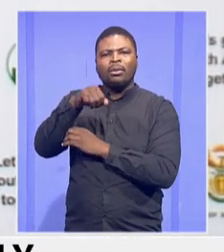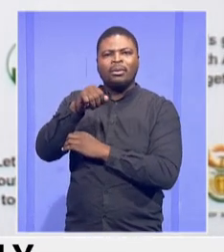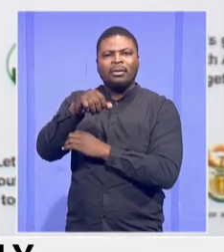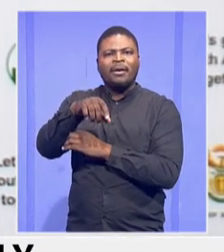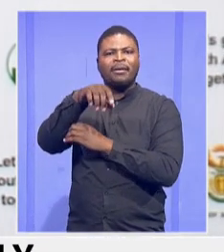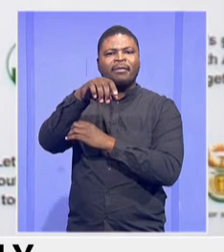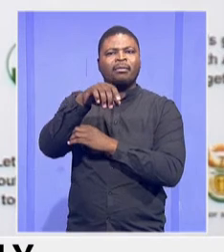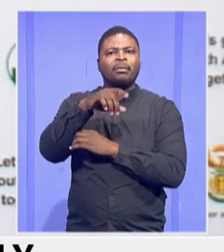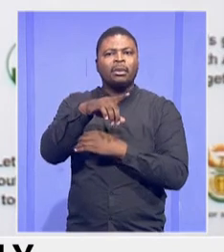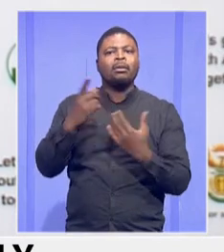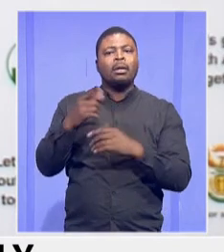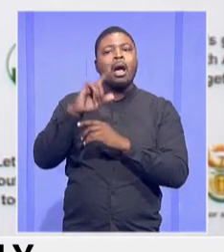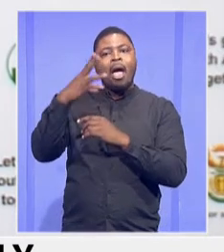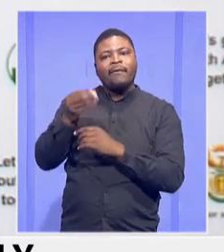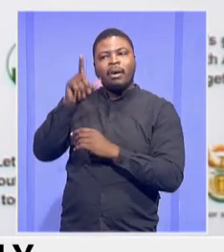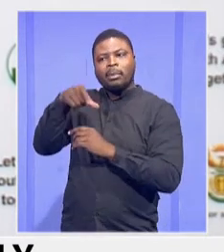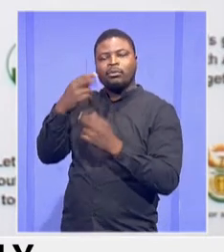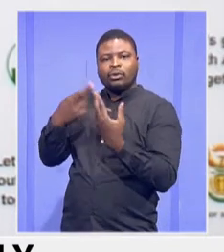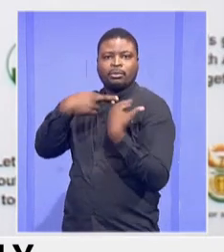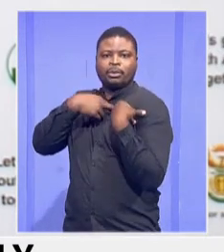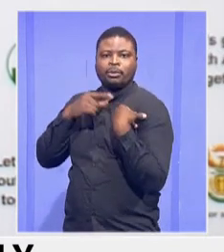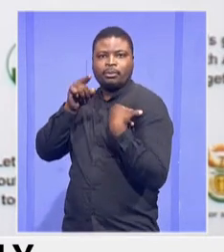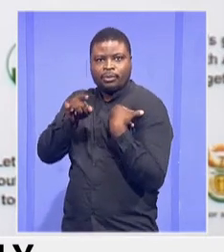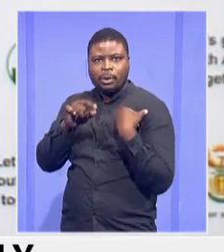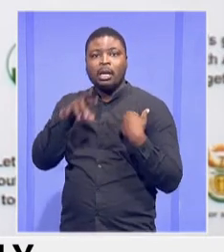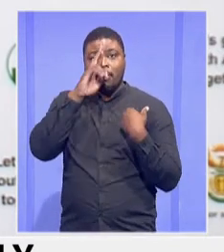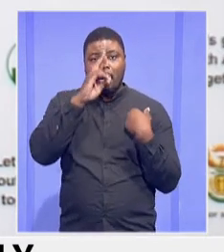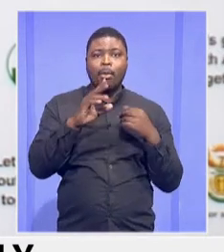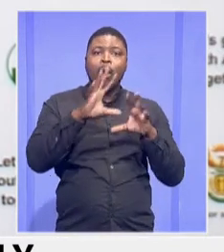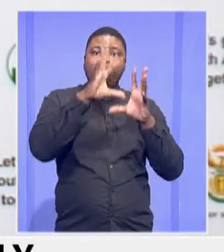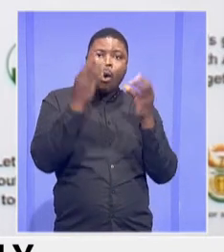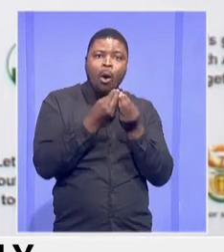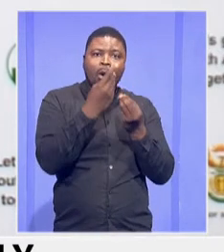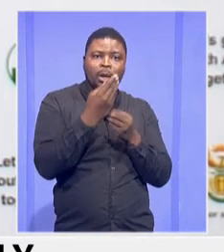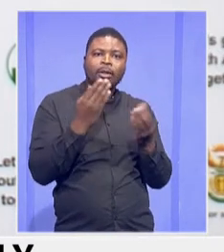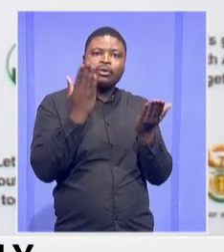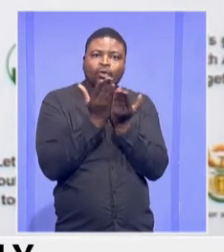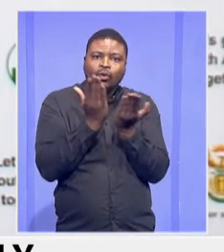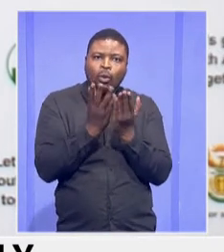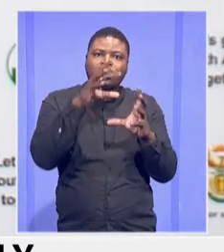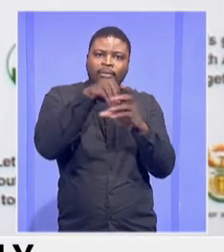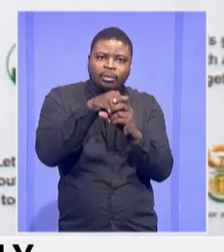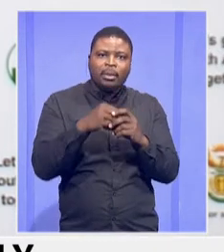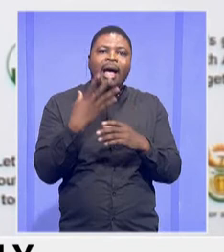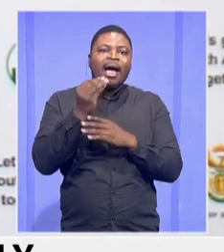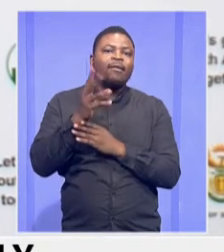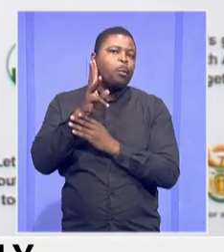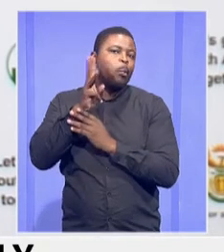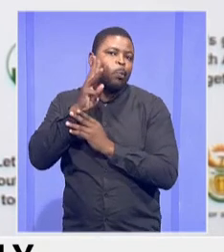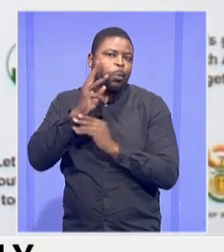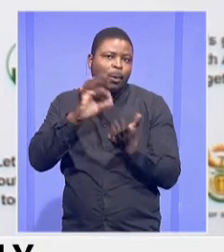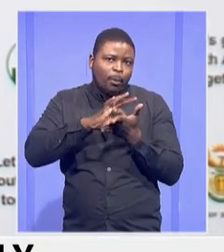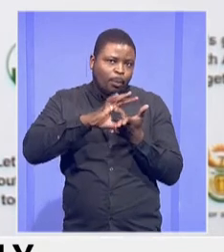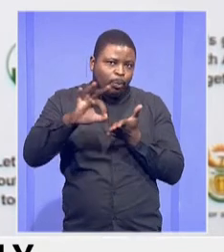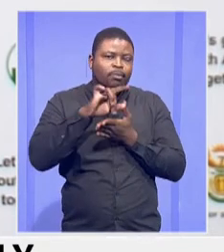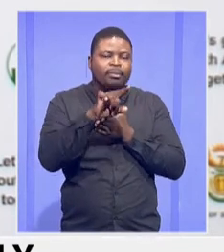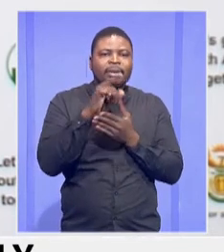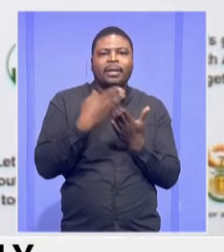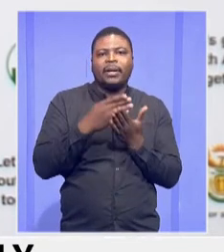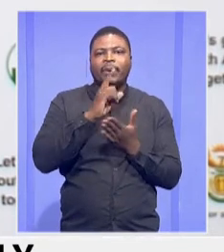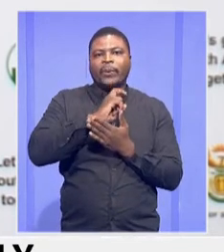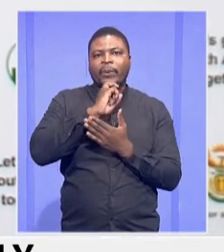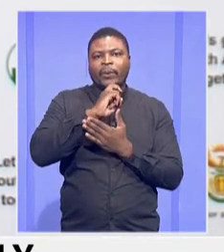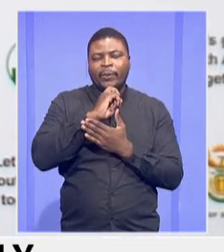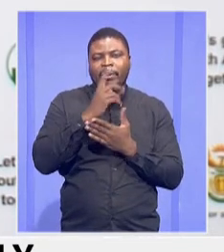these schools that are involved do have drinking clean water supplied to them. As you can